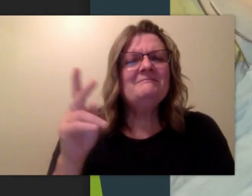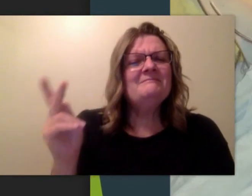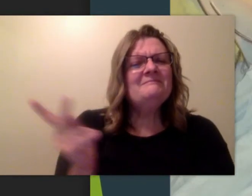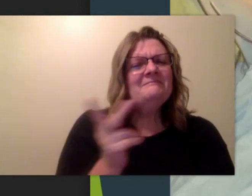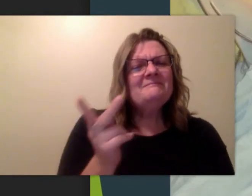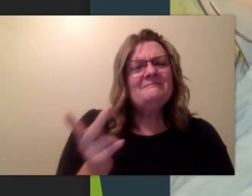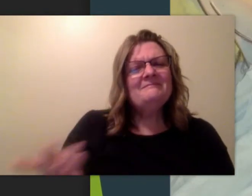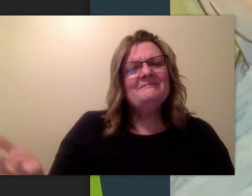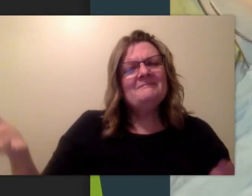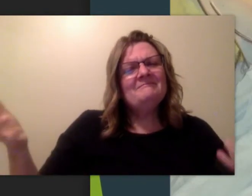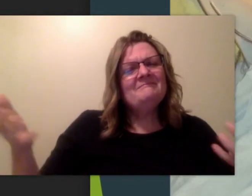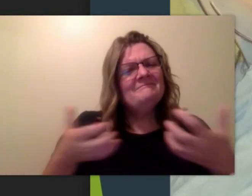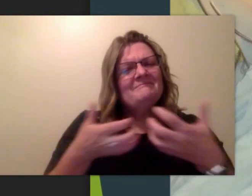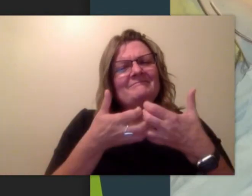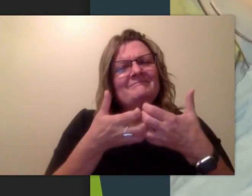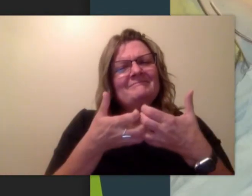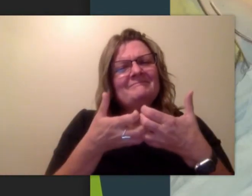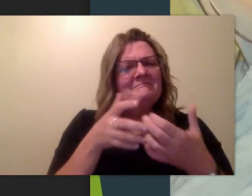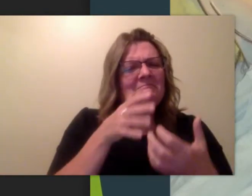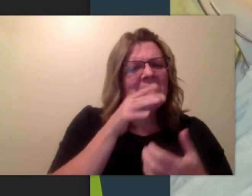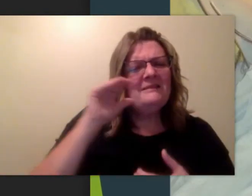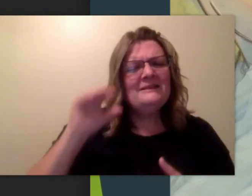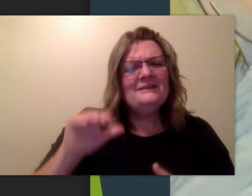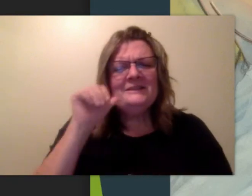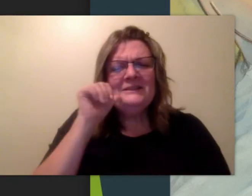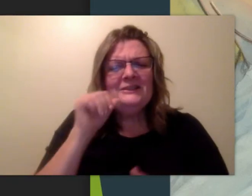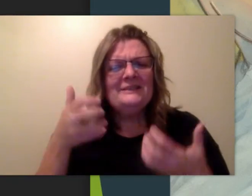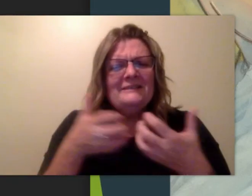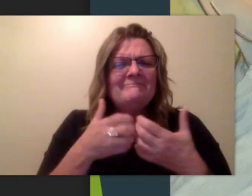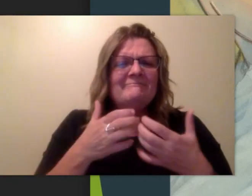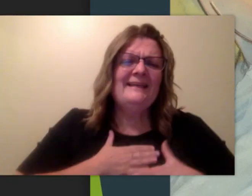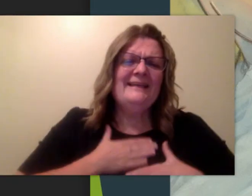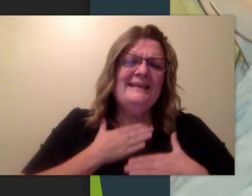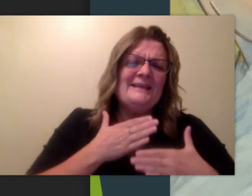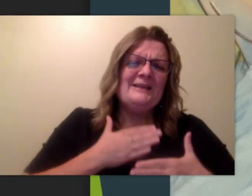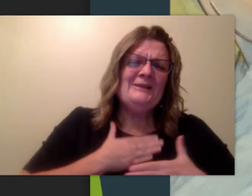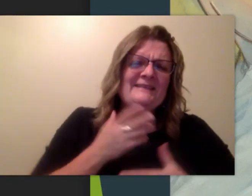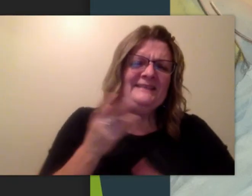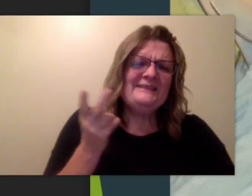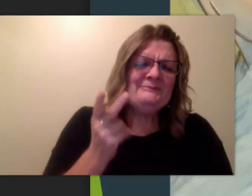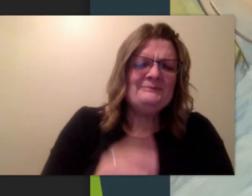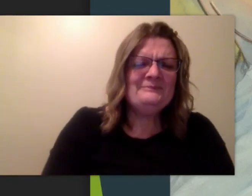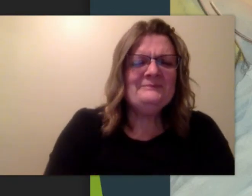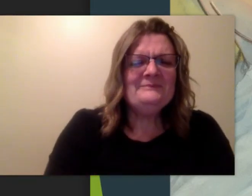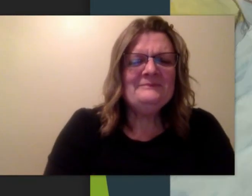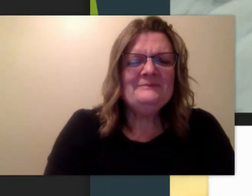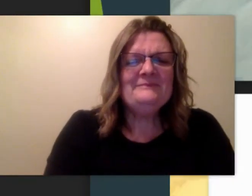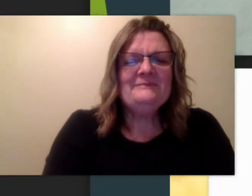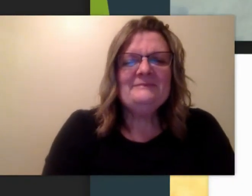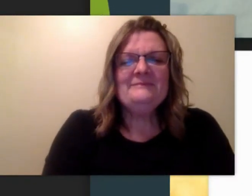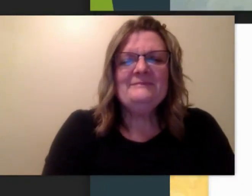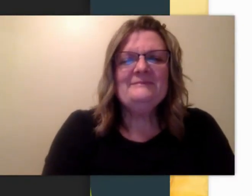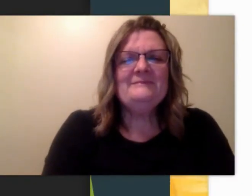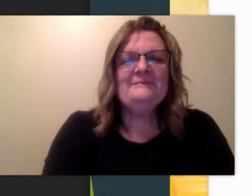And here the two of them are linking their fingers like mom and daughter. They're very happy.